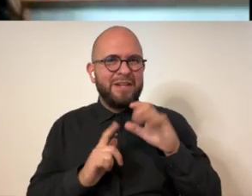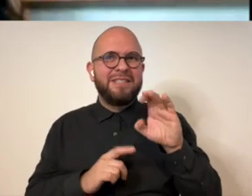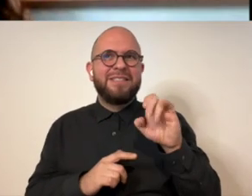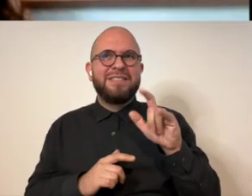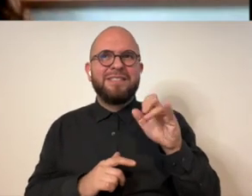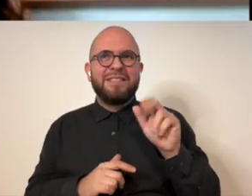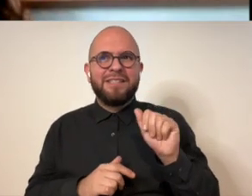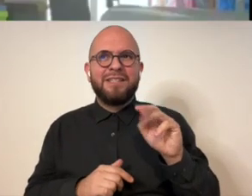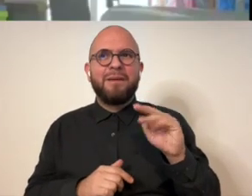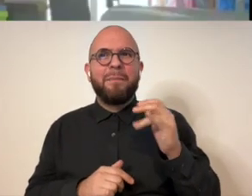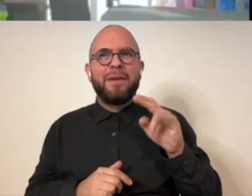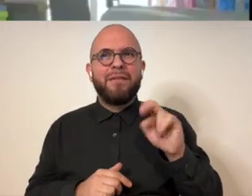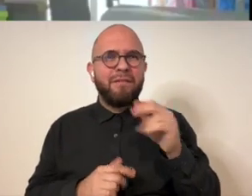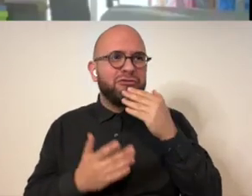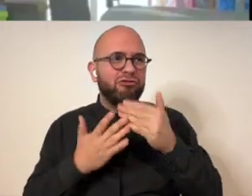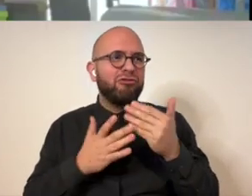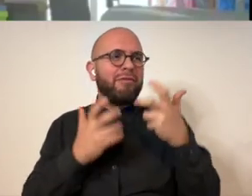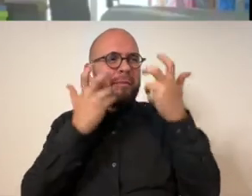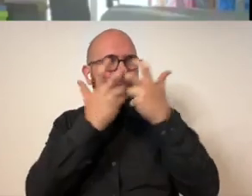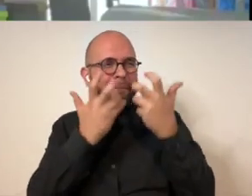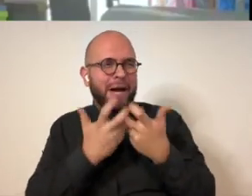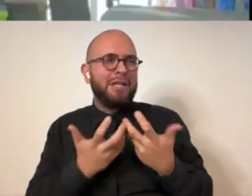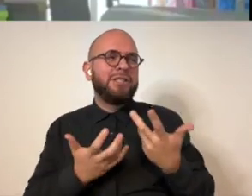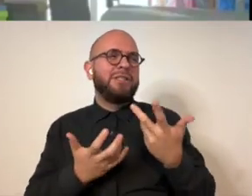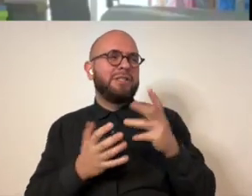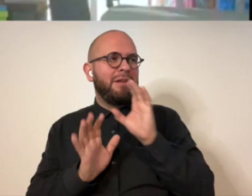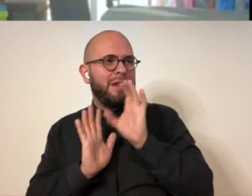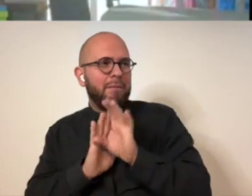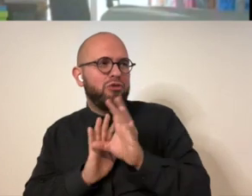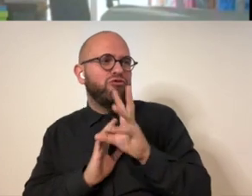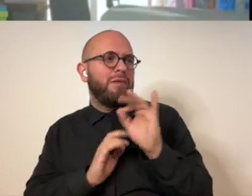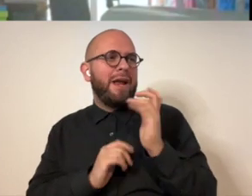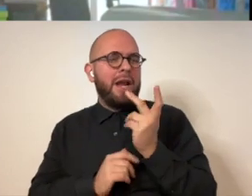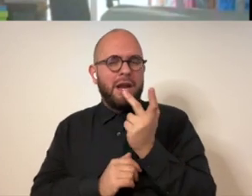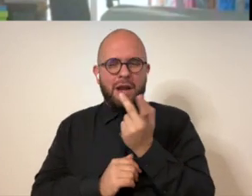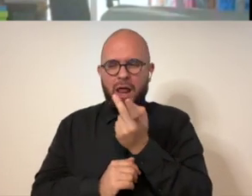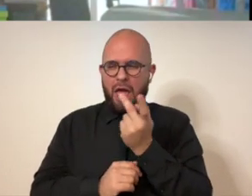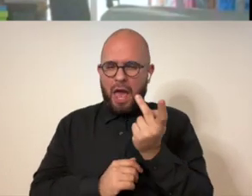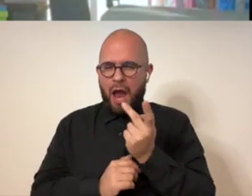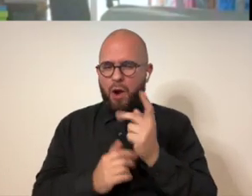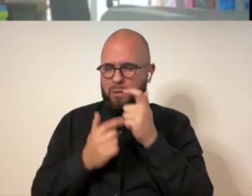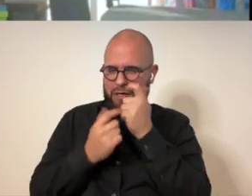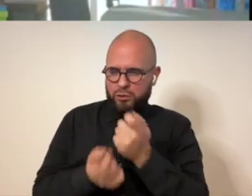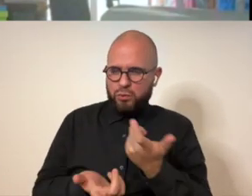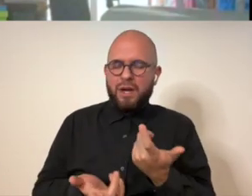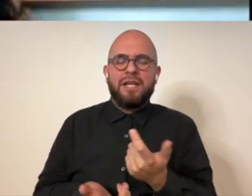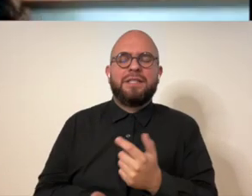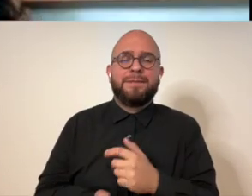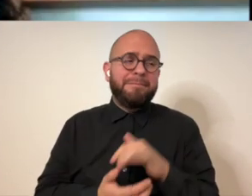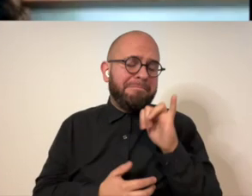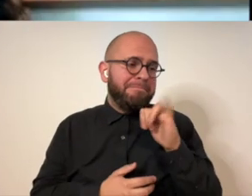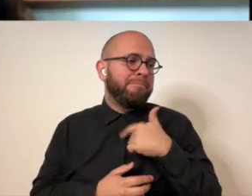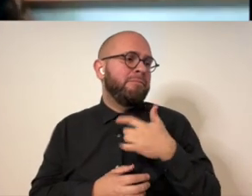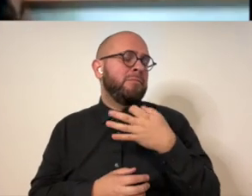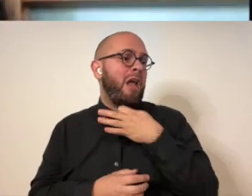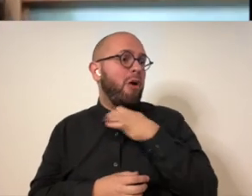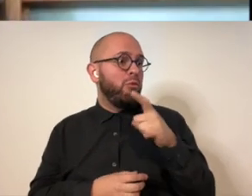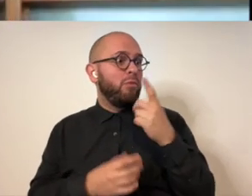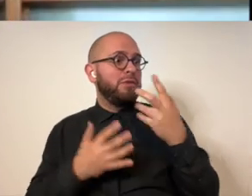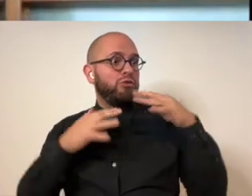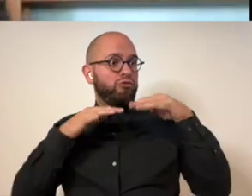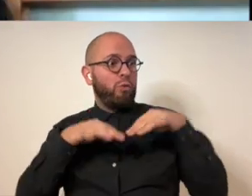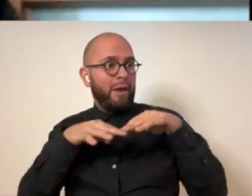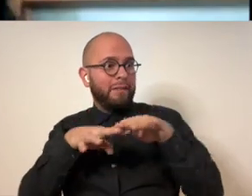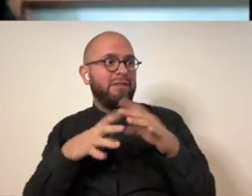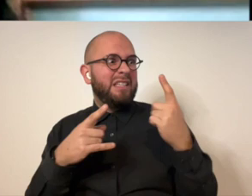there's a really good matching of the kind of imagery and interest that we have yeah so was there